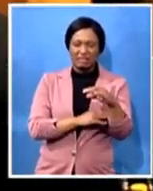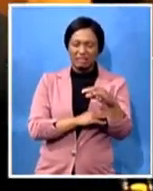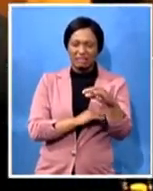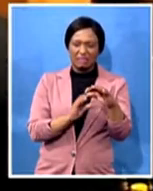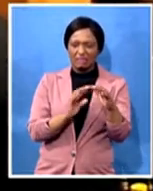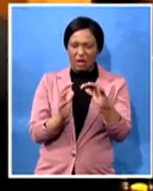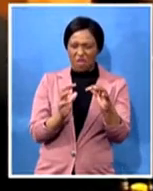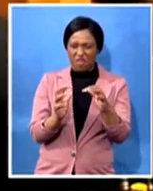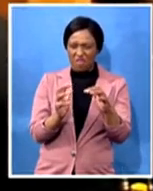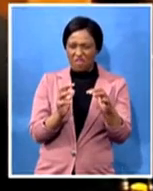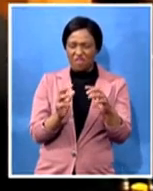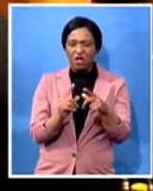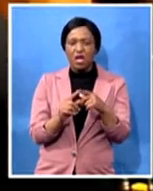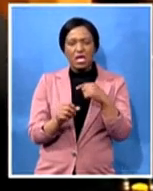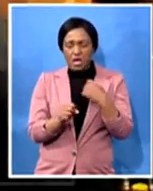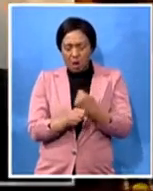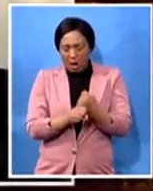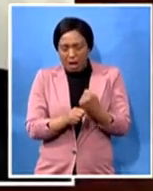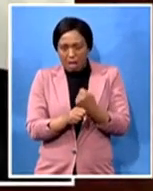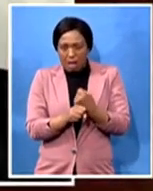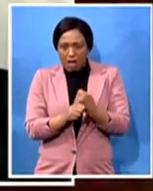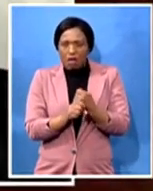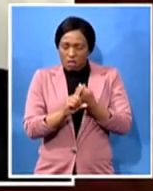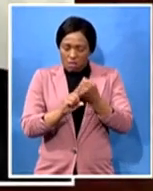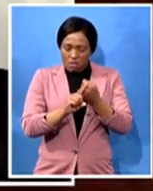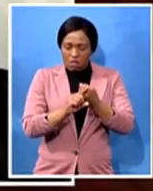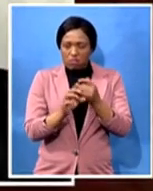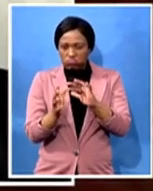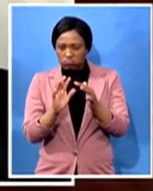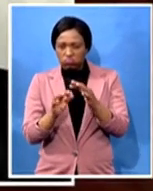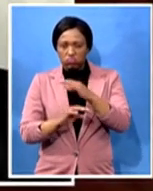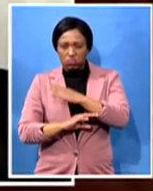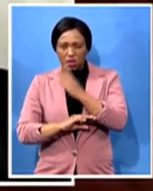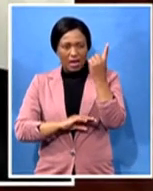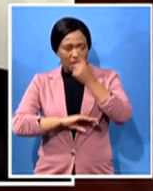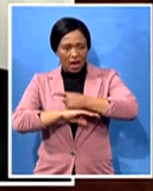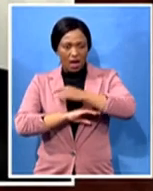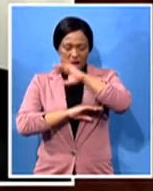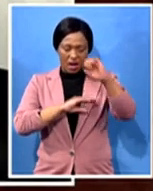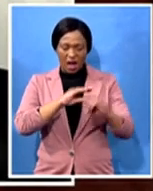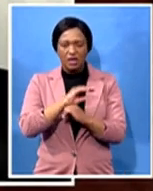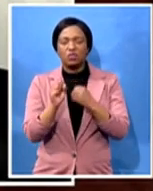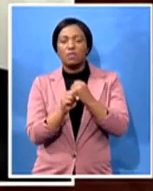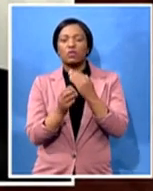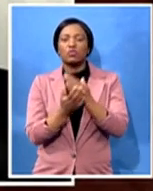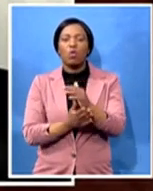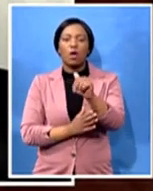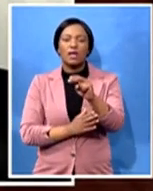to make sure that uh members of the anc were resistant to that integration